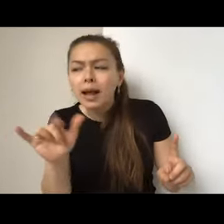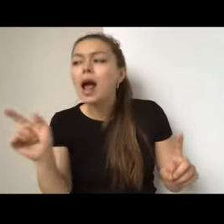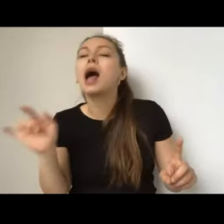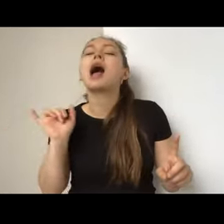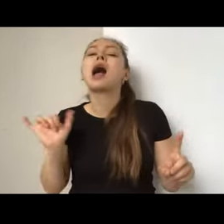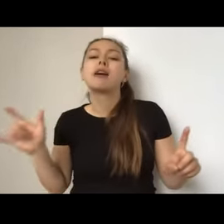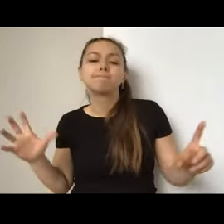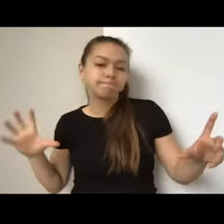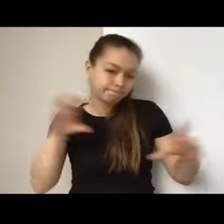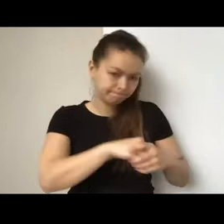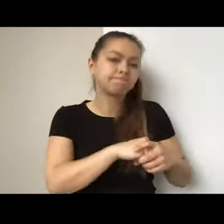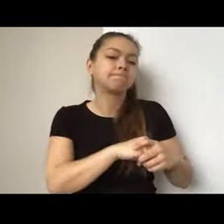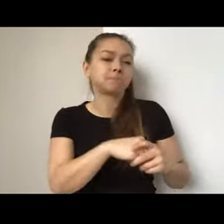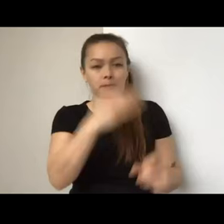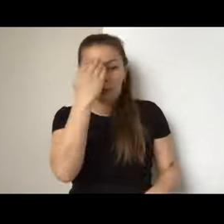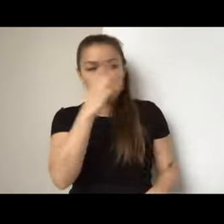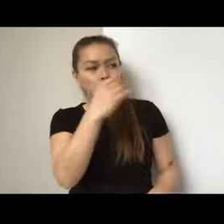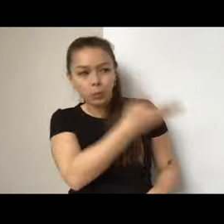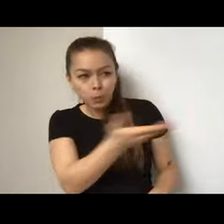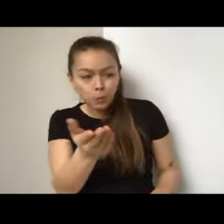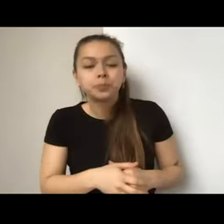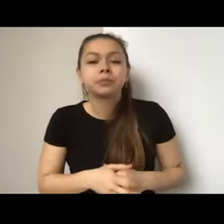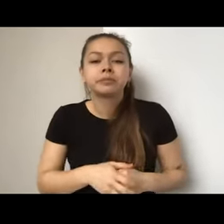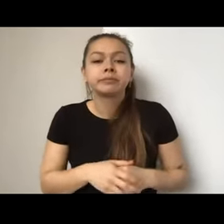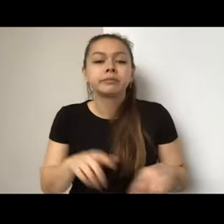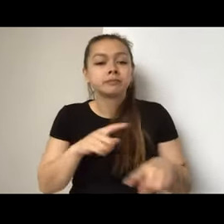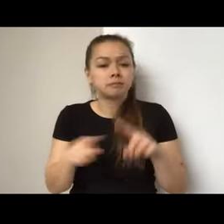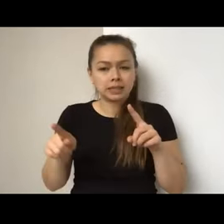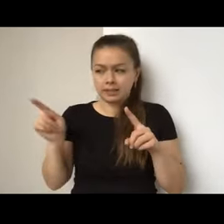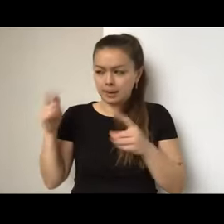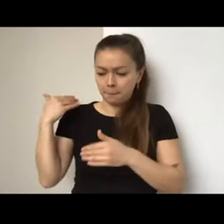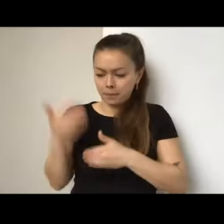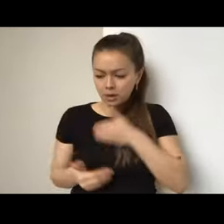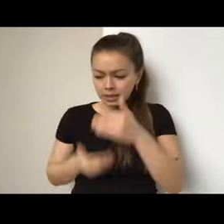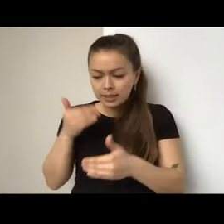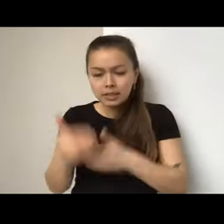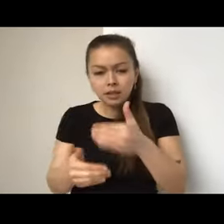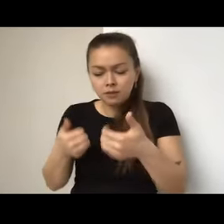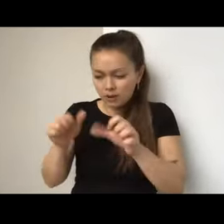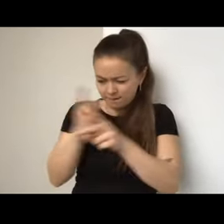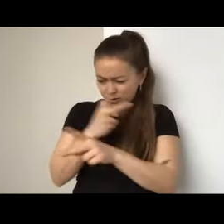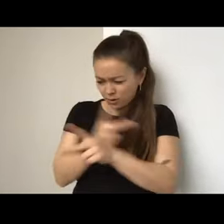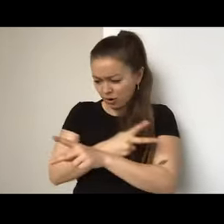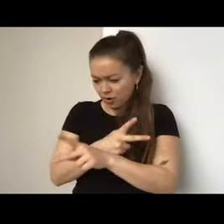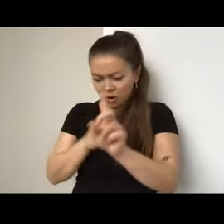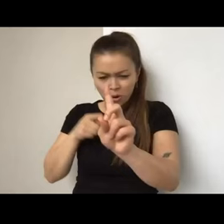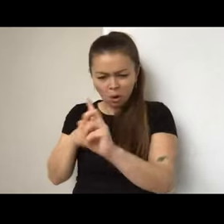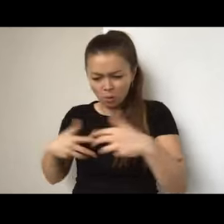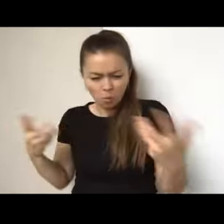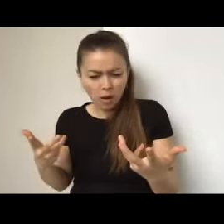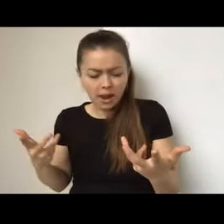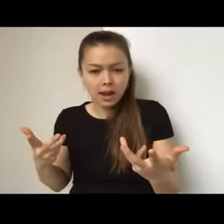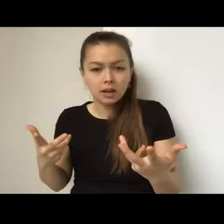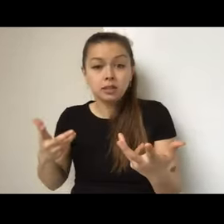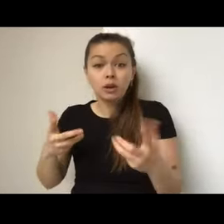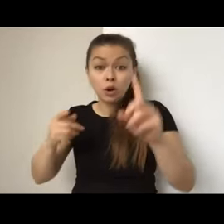process of really unpacking, uh, you know, what we were trying to accomplish, we, we had ideas of, you know, what we could accomplish, but we didn't know the direction. So they